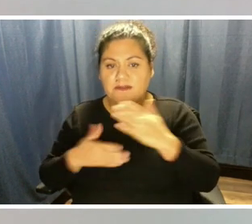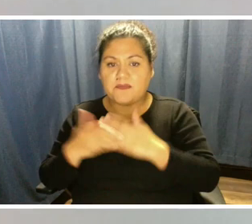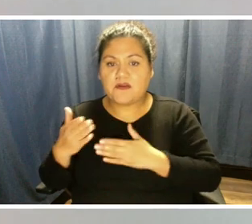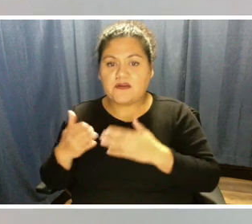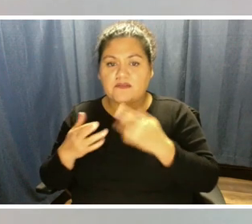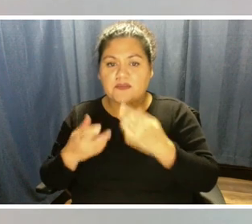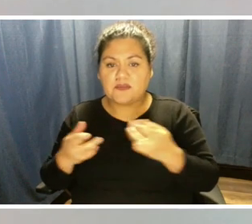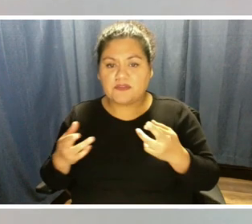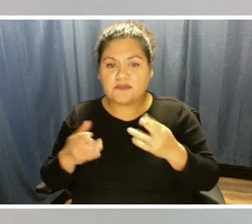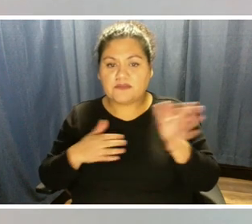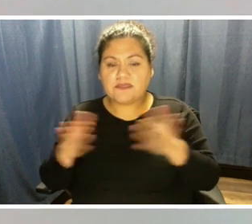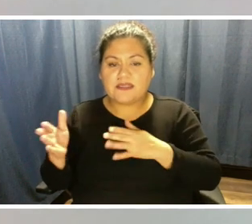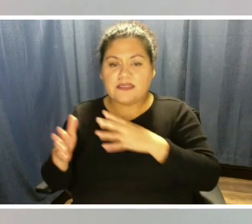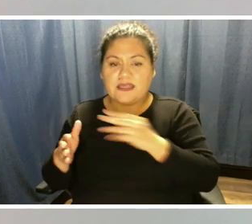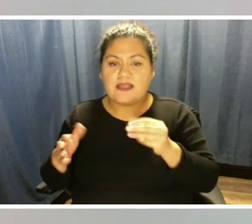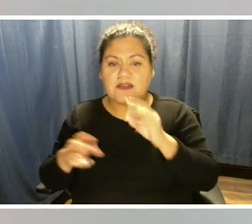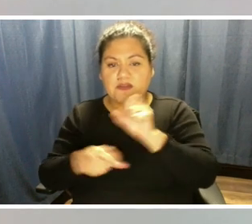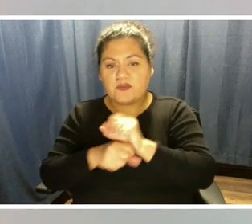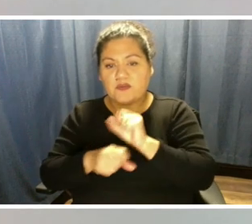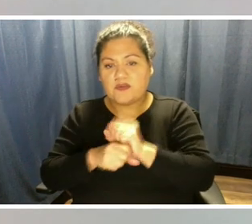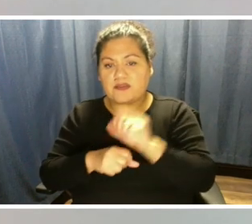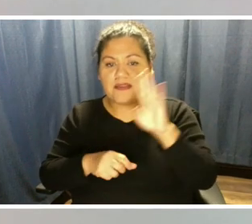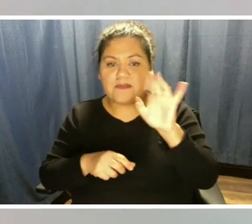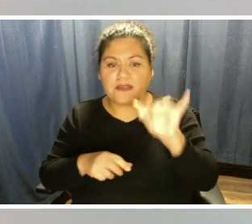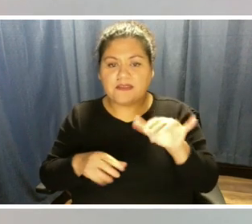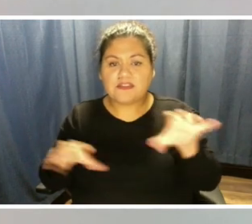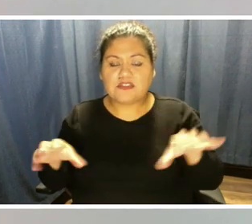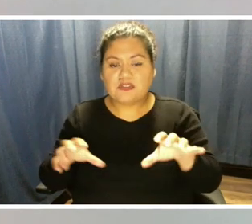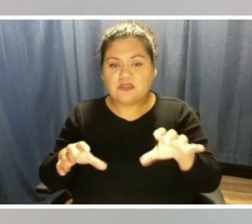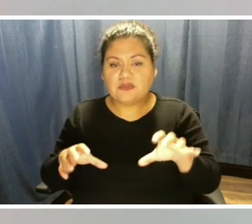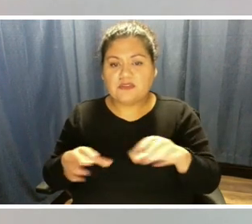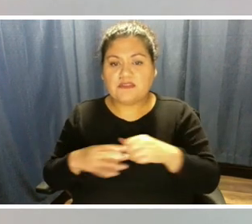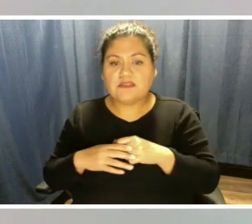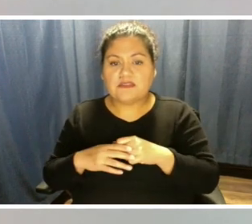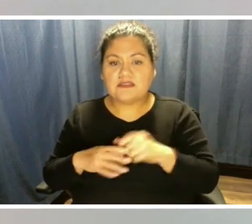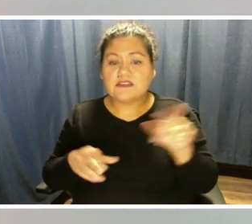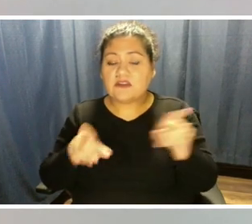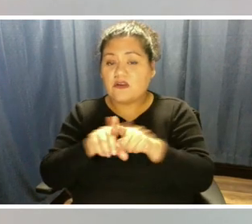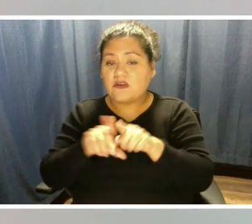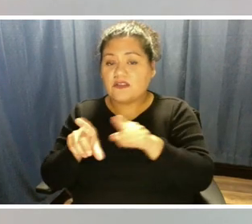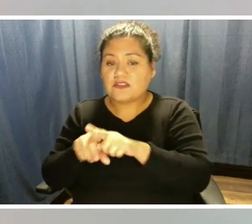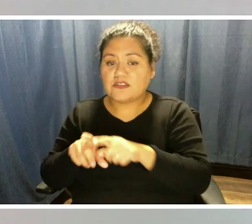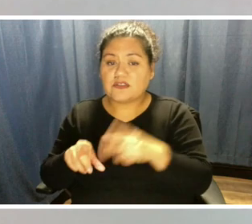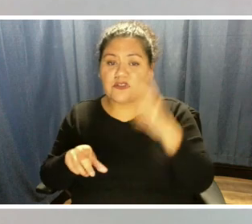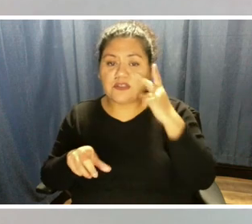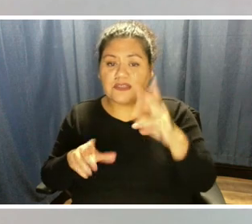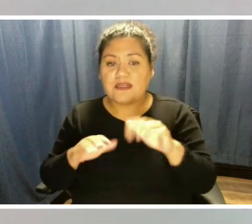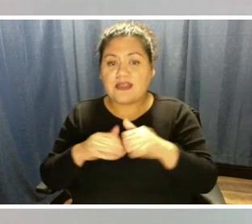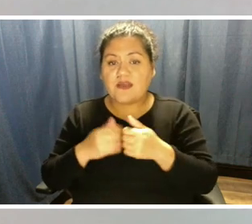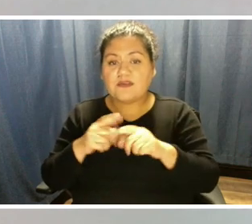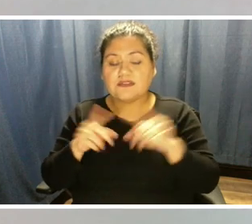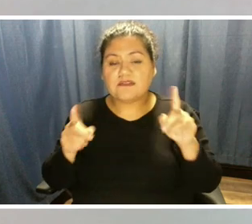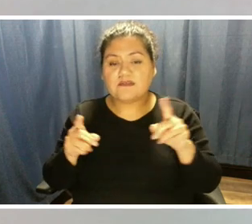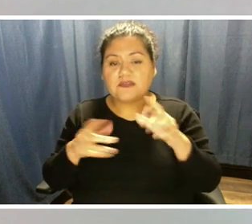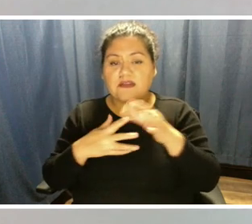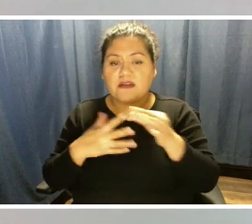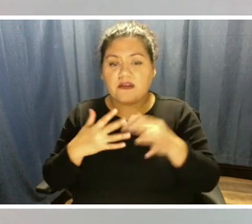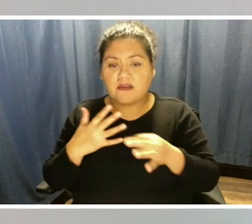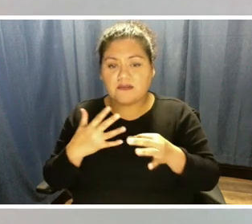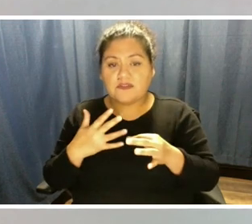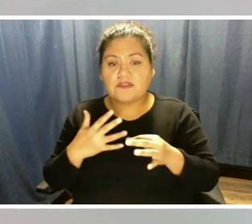planning and the work that Benny's team is doing is also looking how different options, how